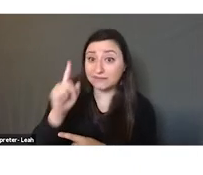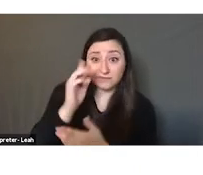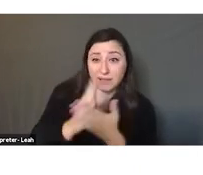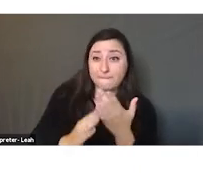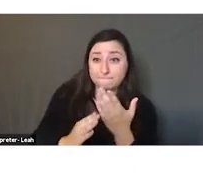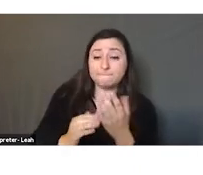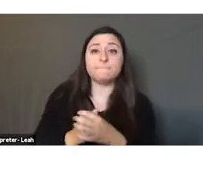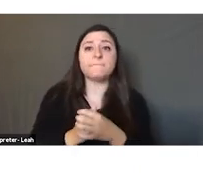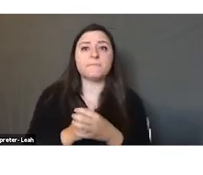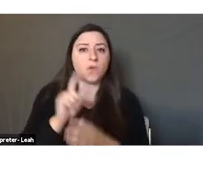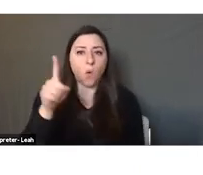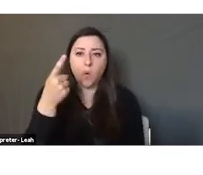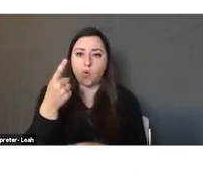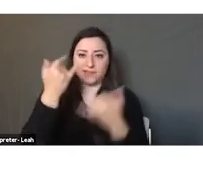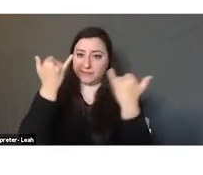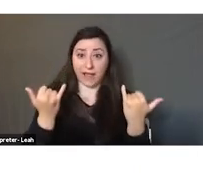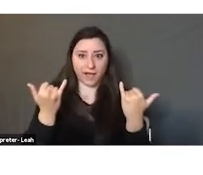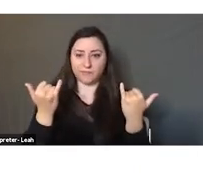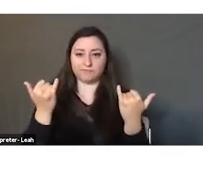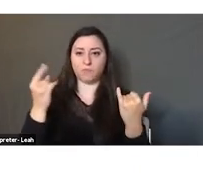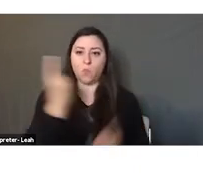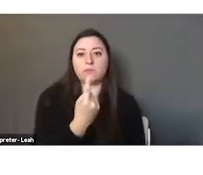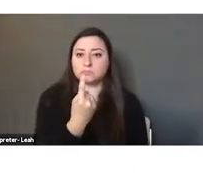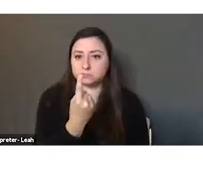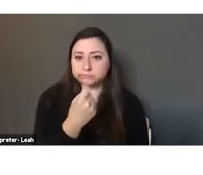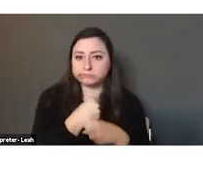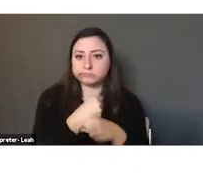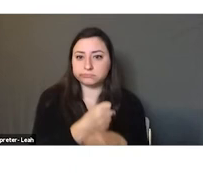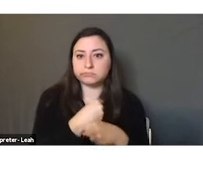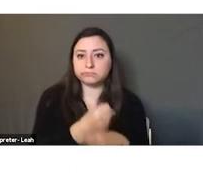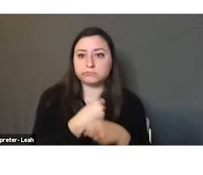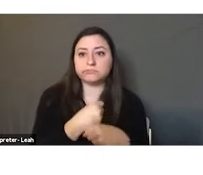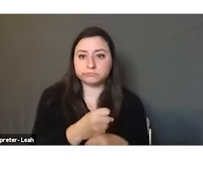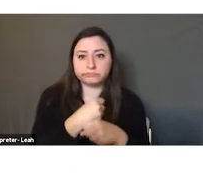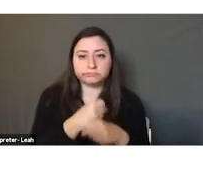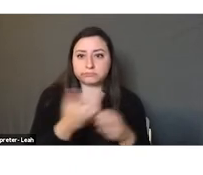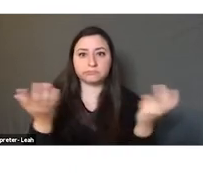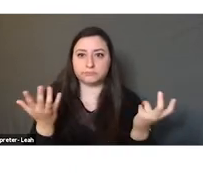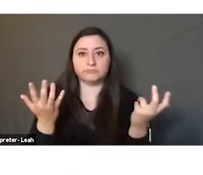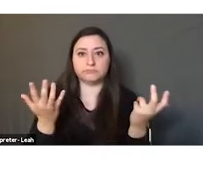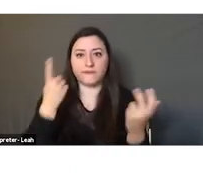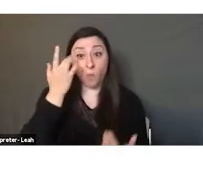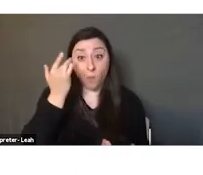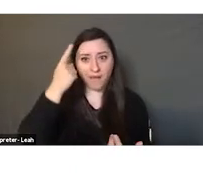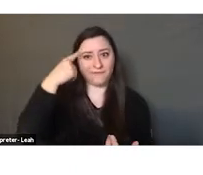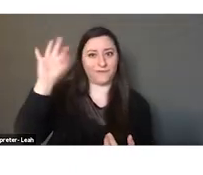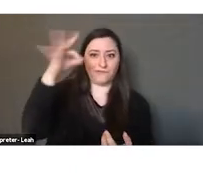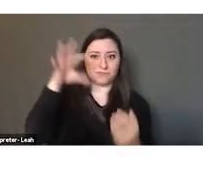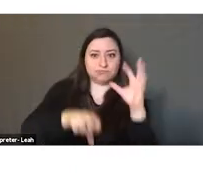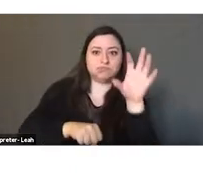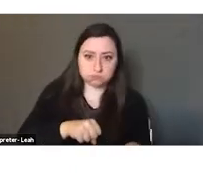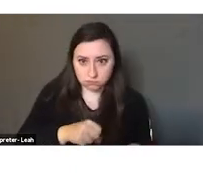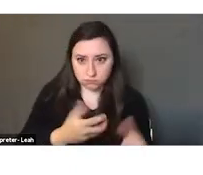you only produce now silk at the service of French colonial interest. So